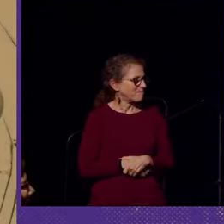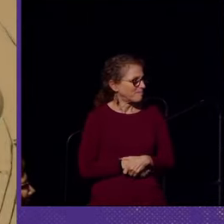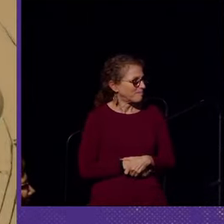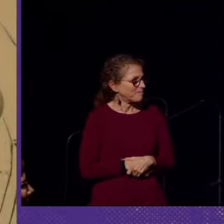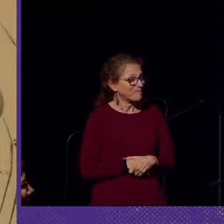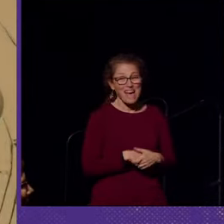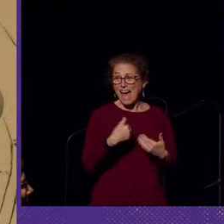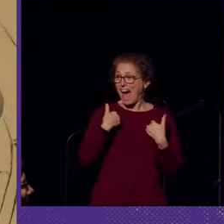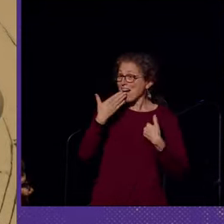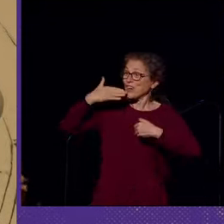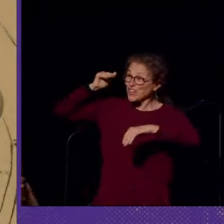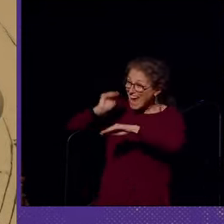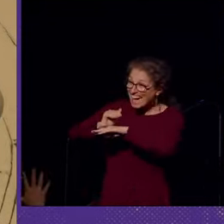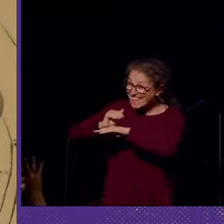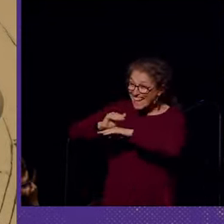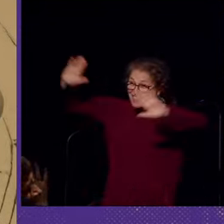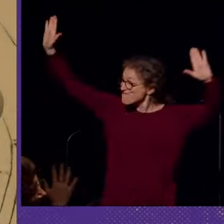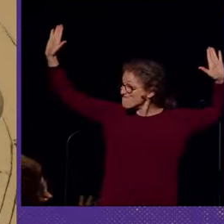Have a good night.